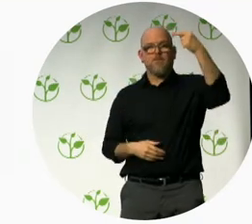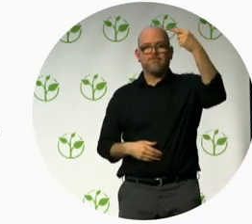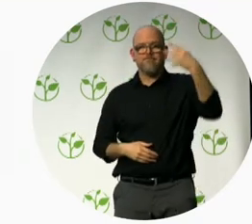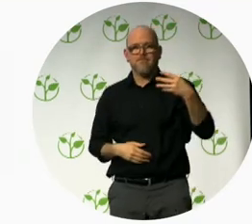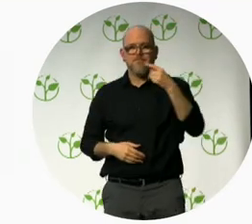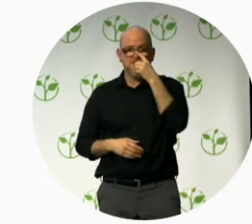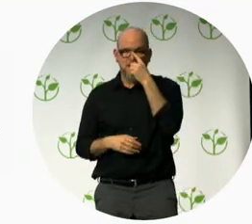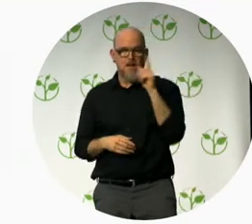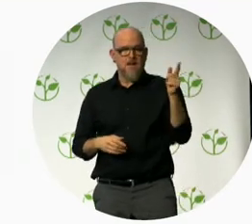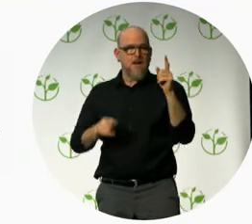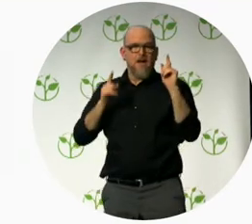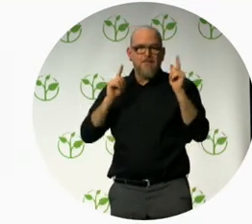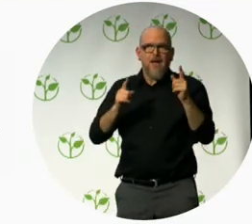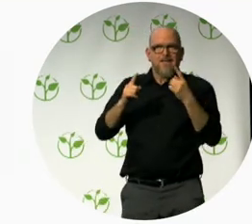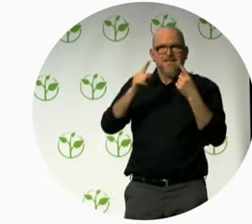disabilities.